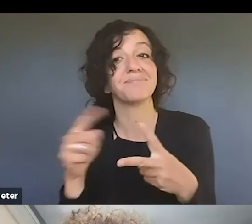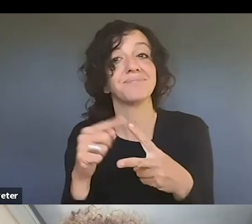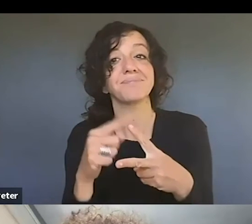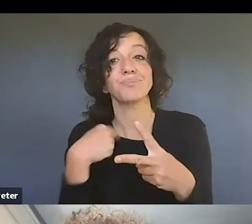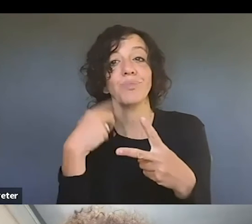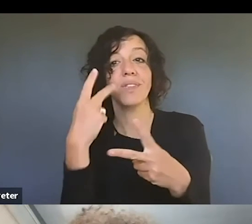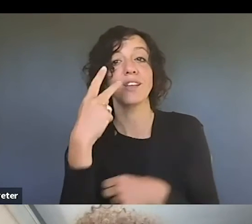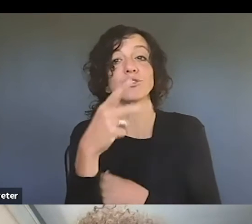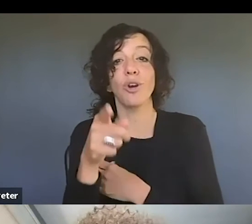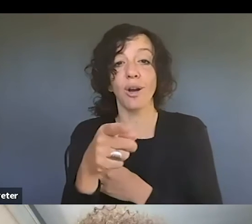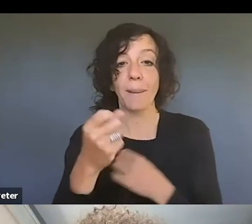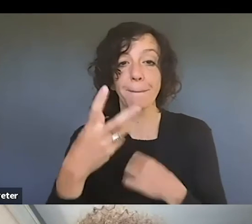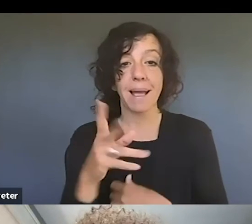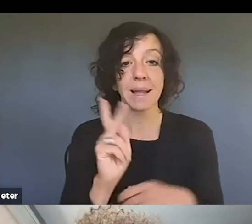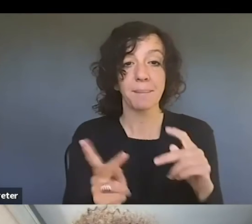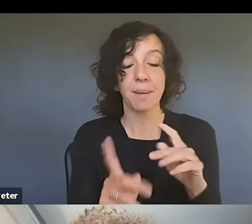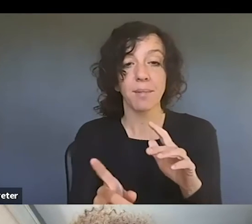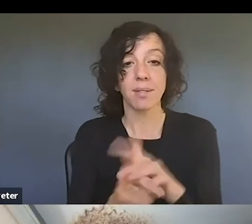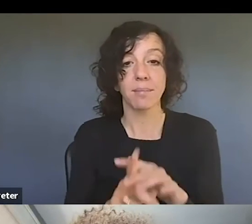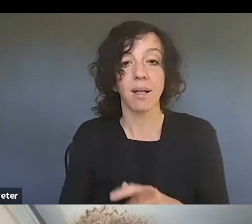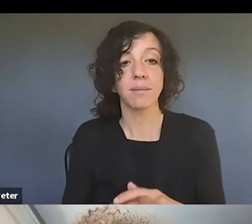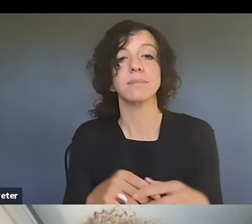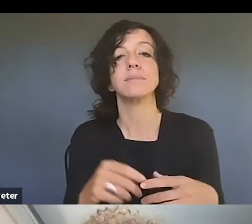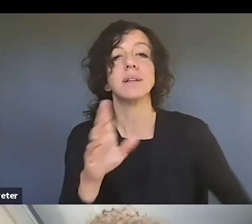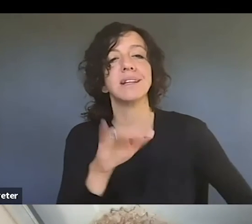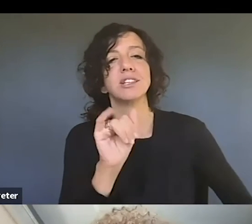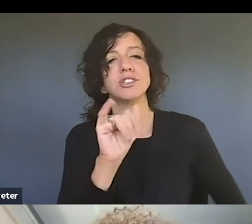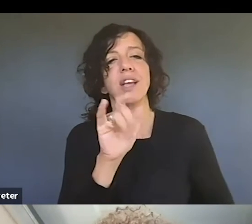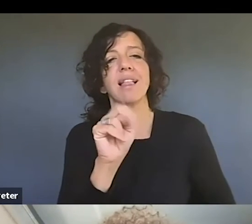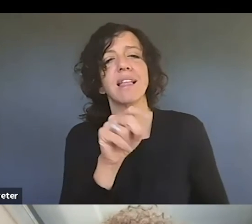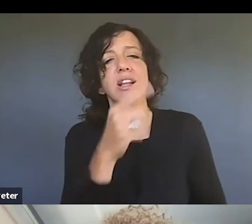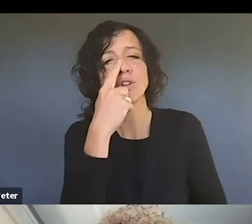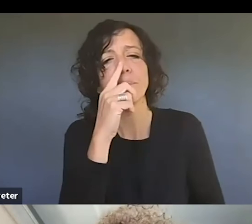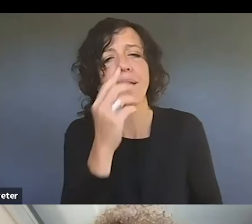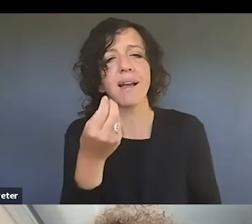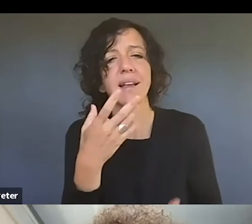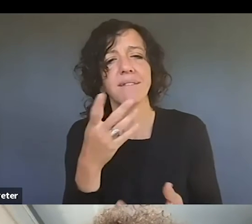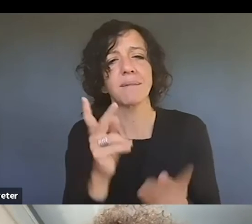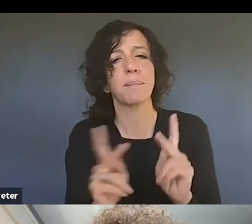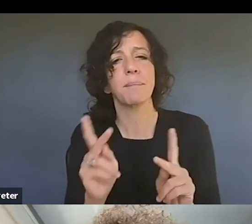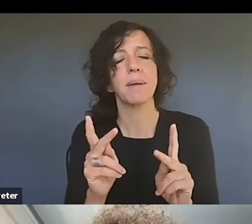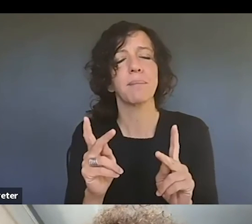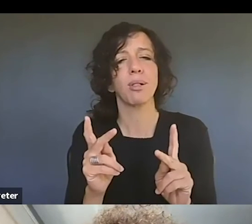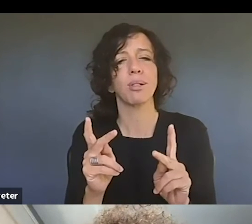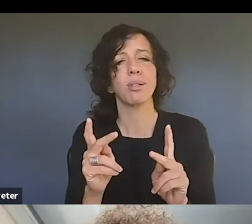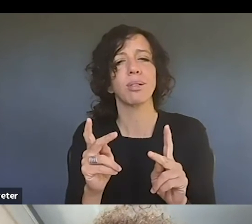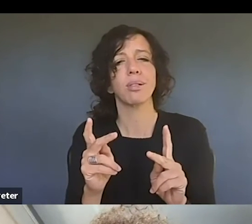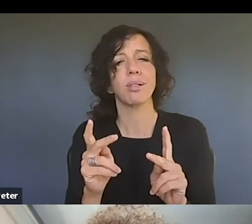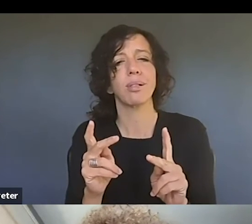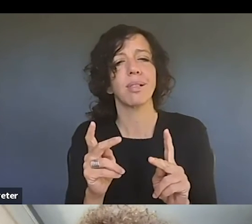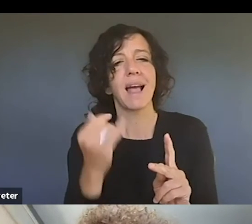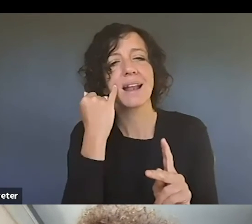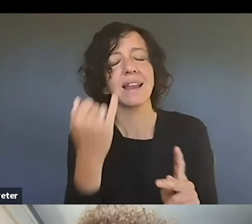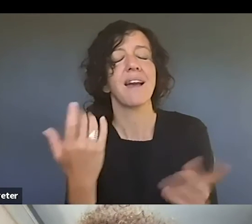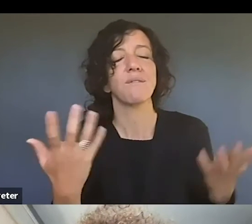up, um, was just giving folks, Jalen, could you give a, give folks a sense of how much registering would be for, um, like registering